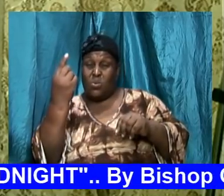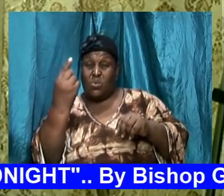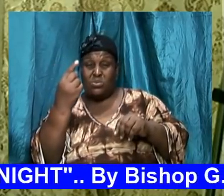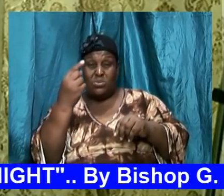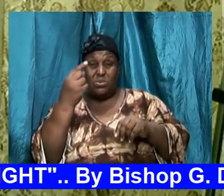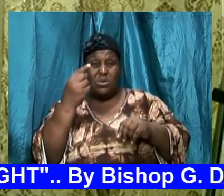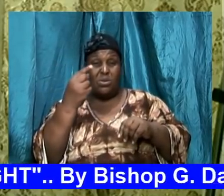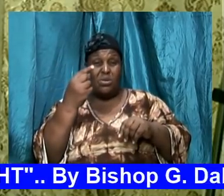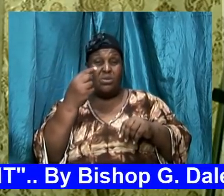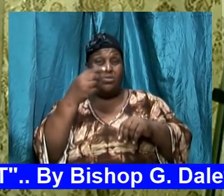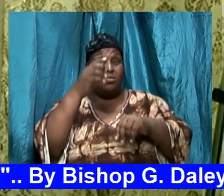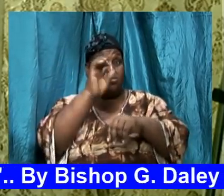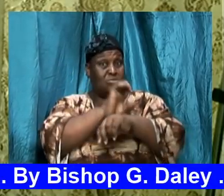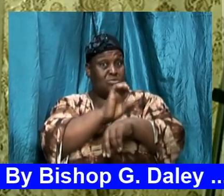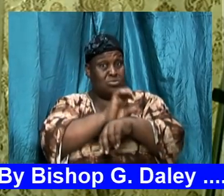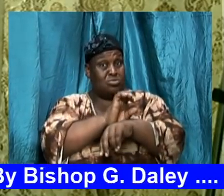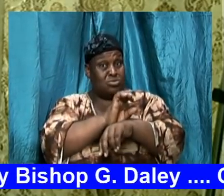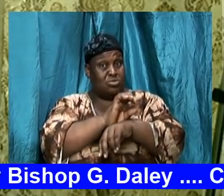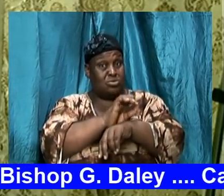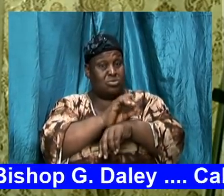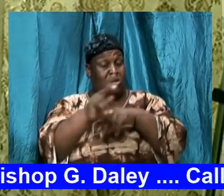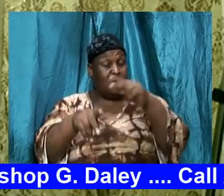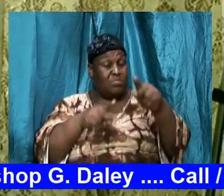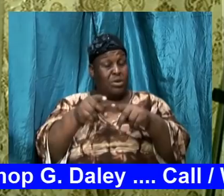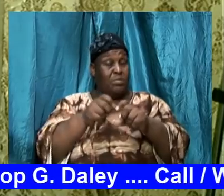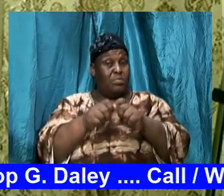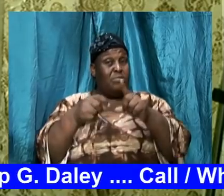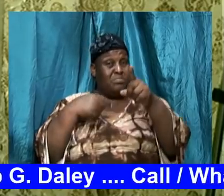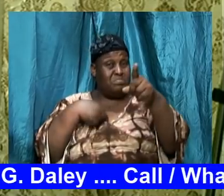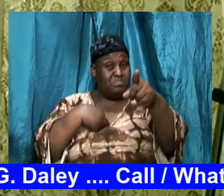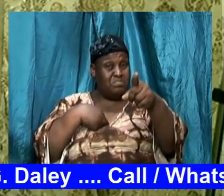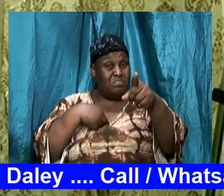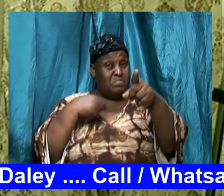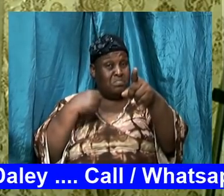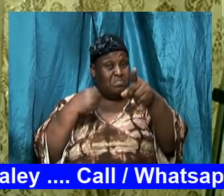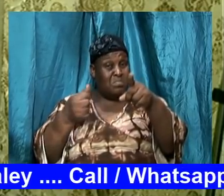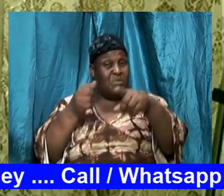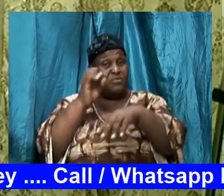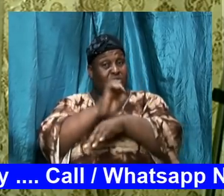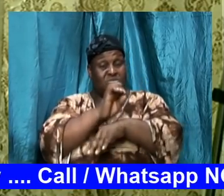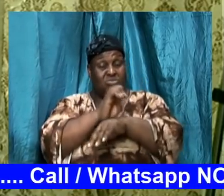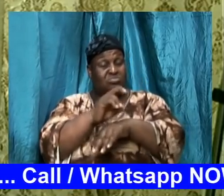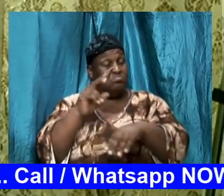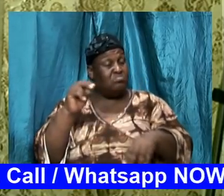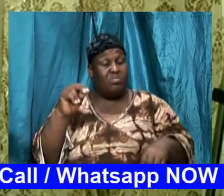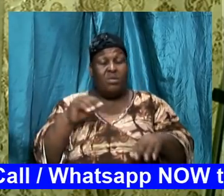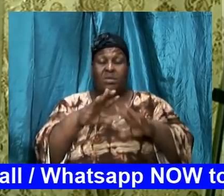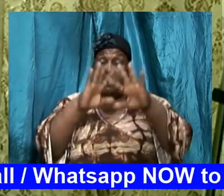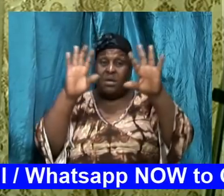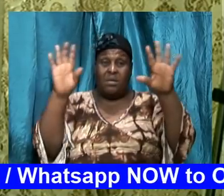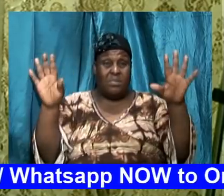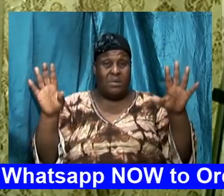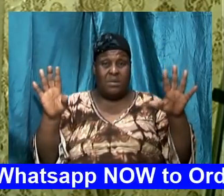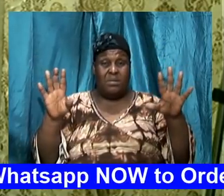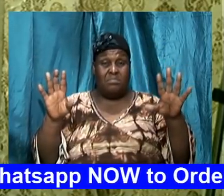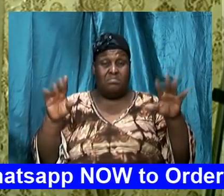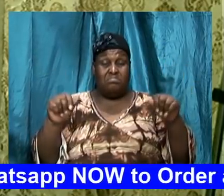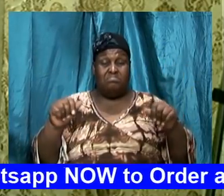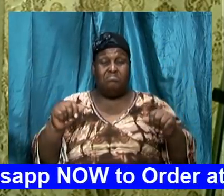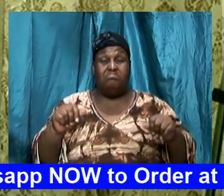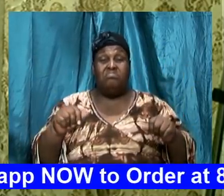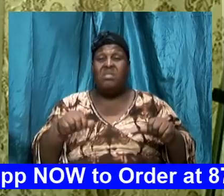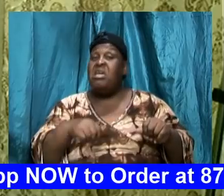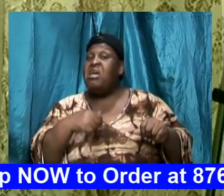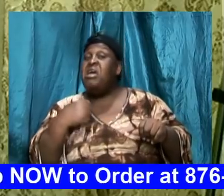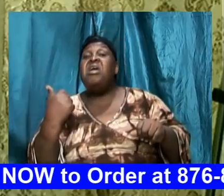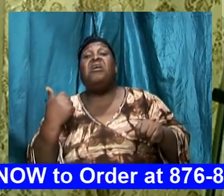responsibility is to you I'm talking to you and I'm being as plain as possible but for any other saint anywhere